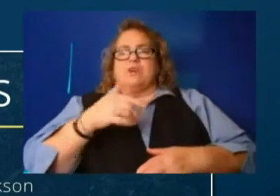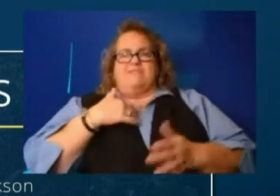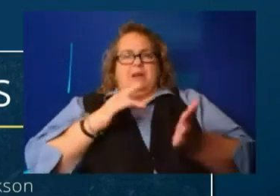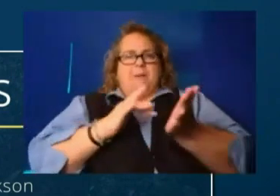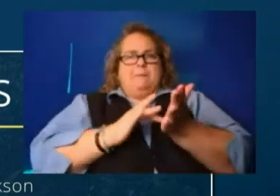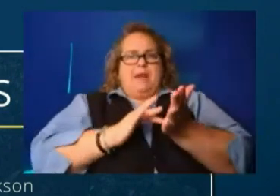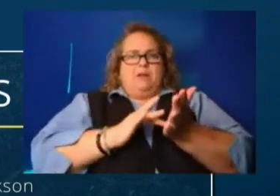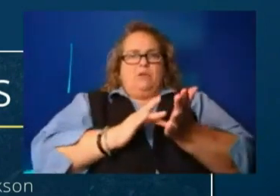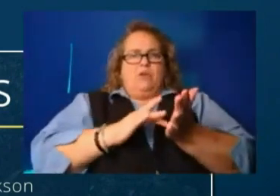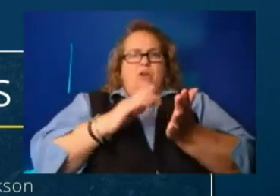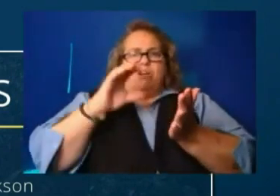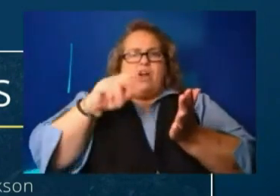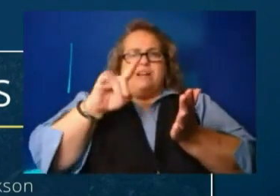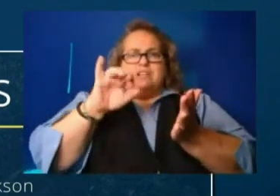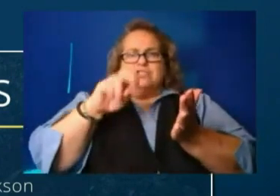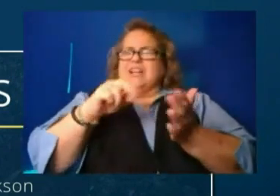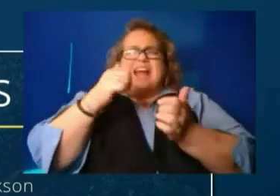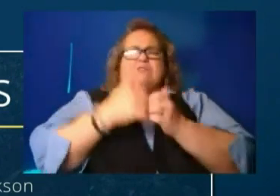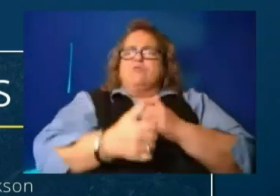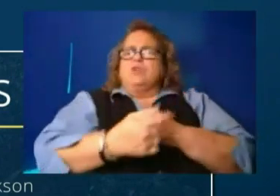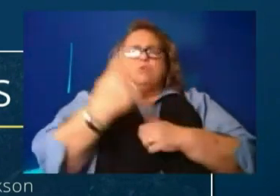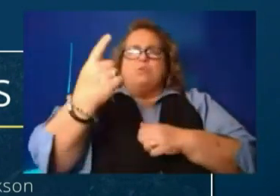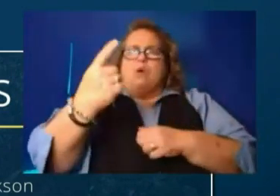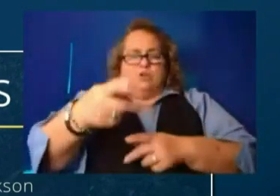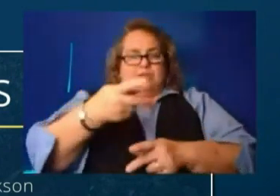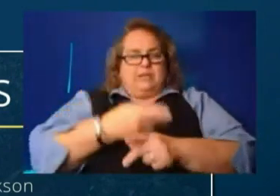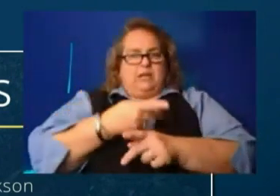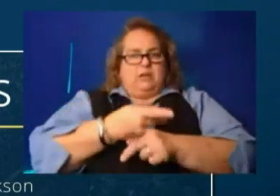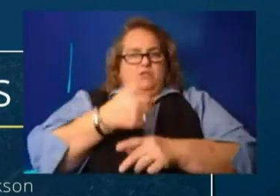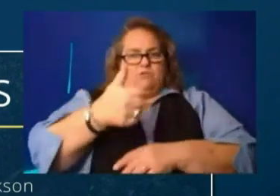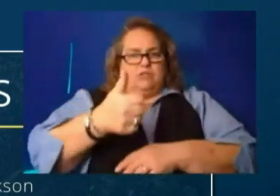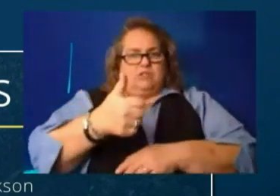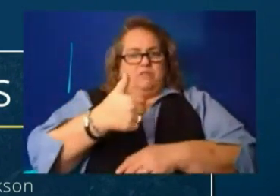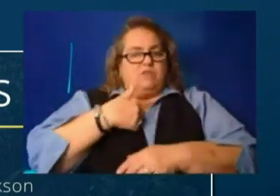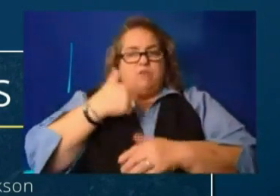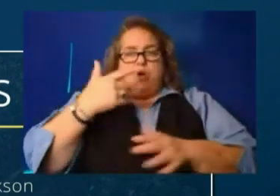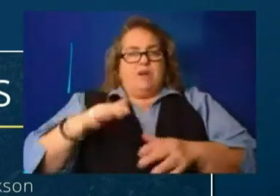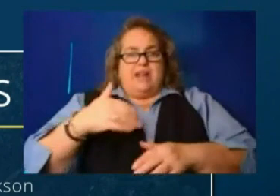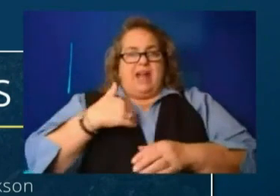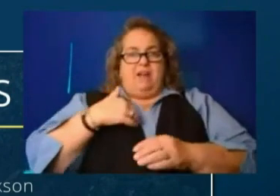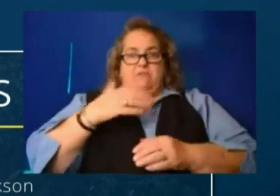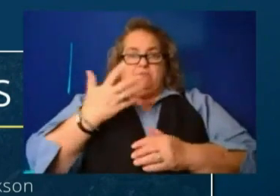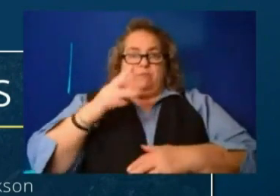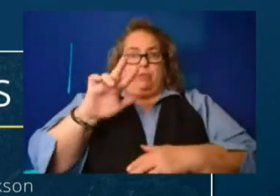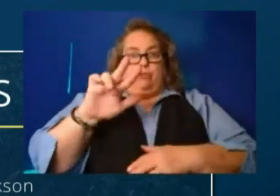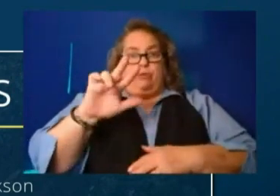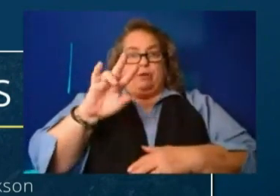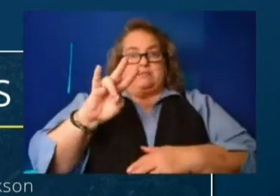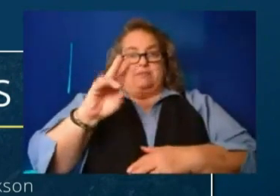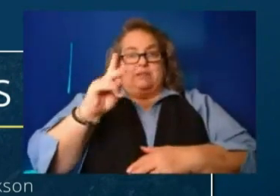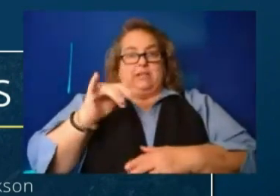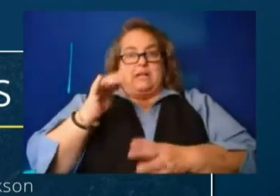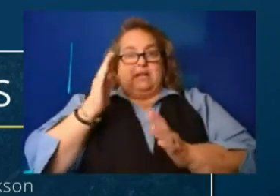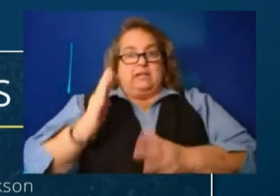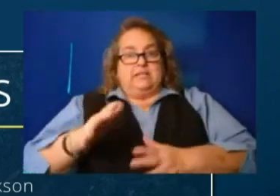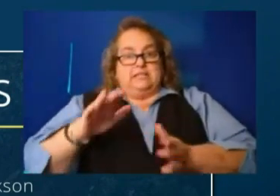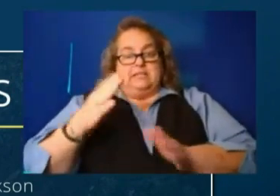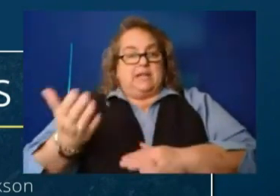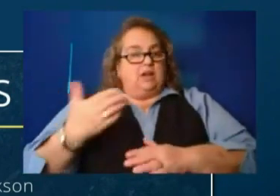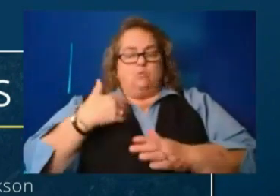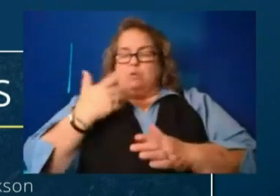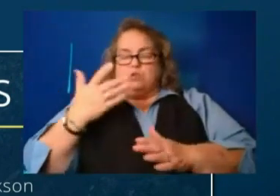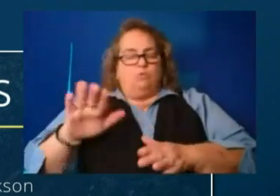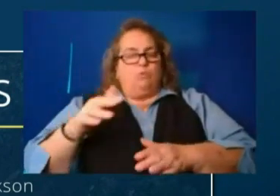make sure you take care of yourself. We've already lost at least 37 Kentuckians. We don't want to lose any to what is going to be vicious heat.